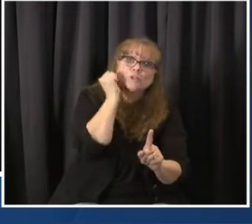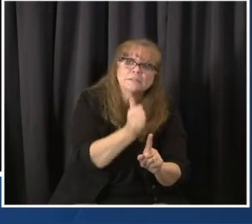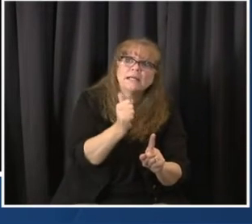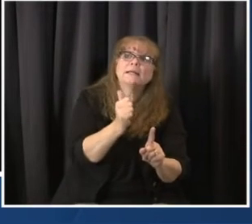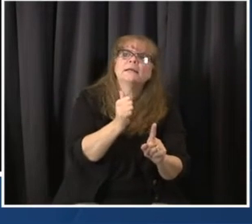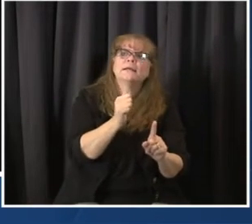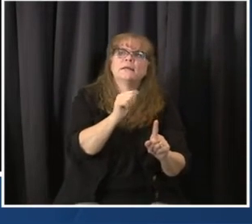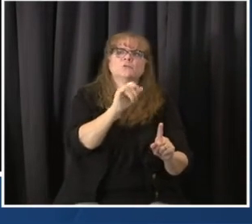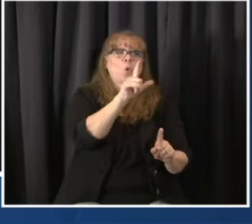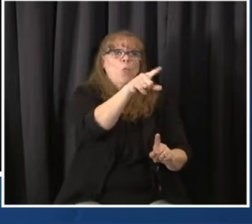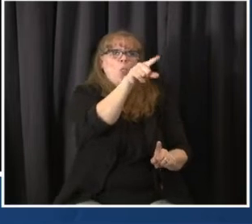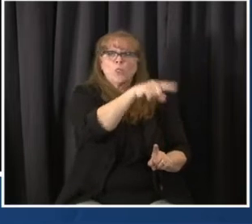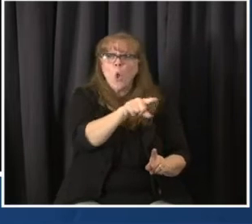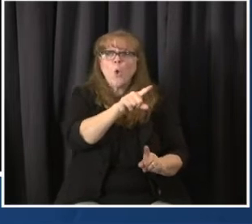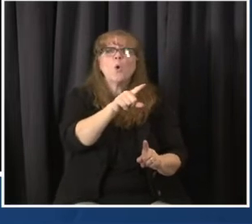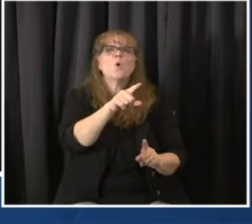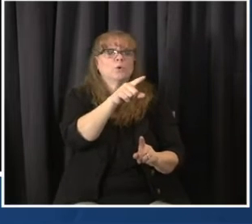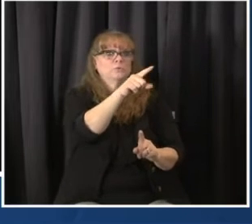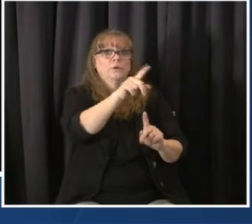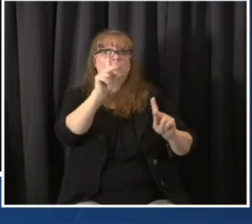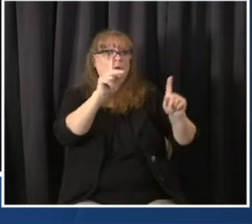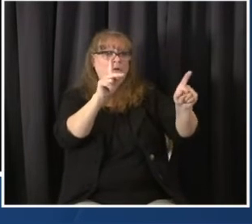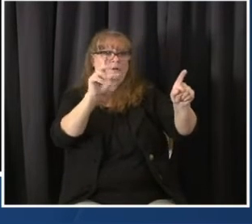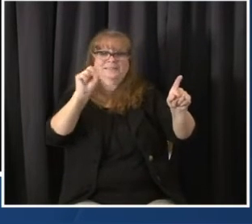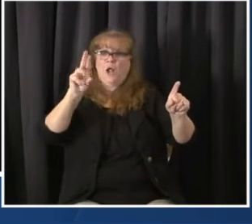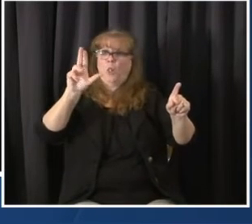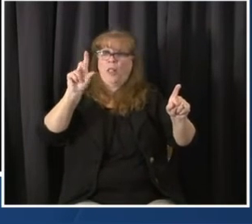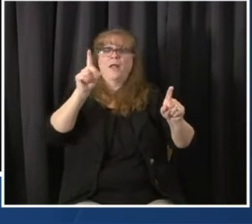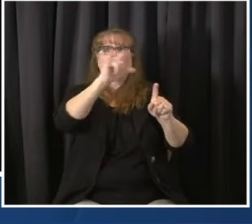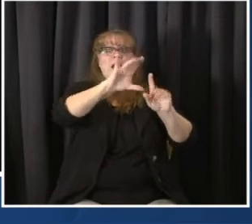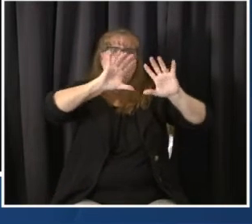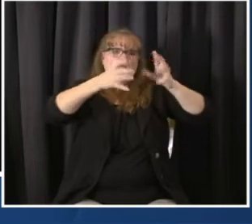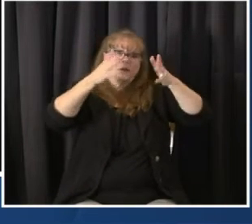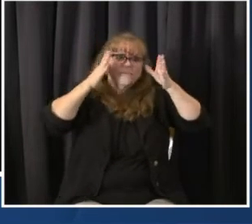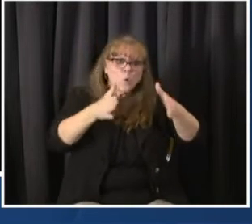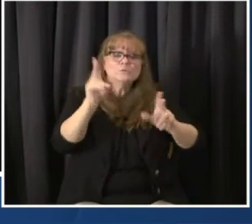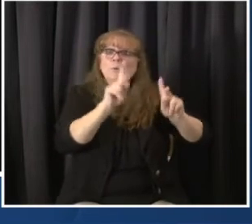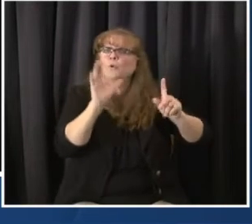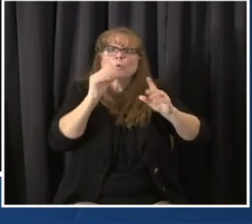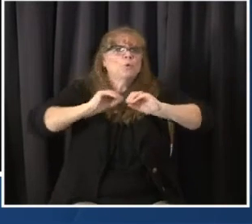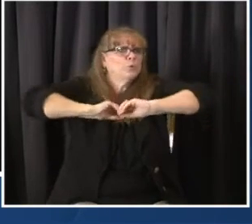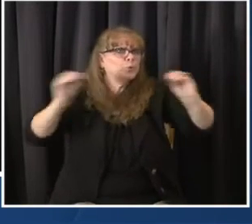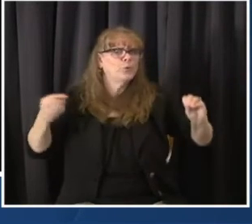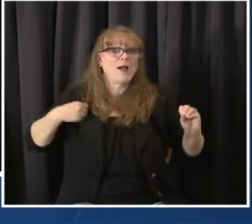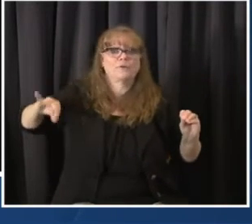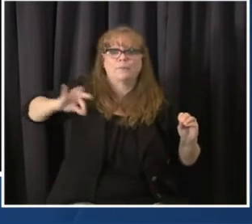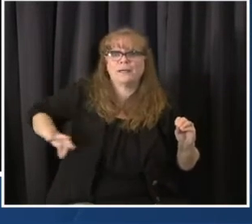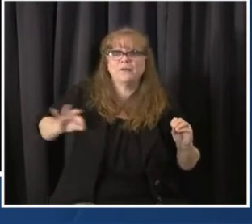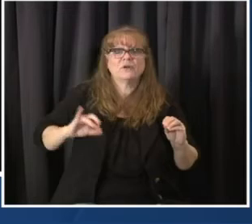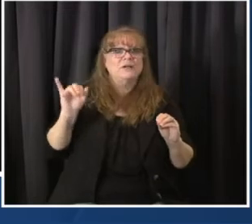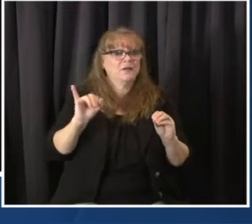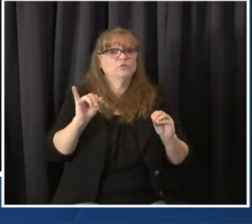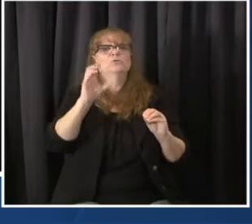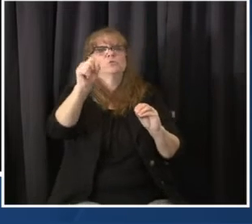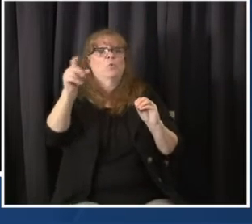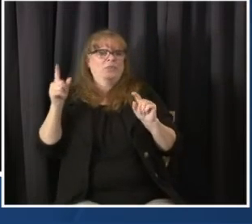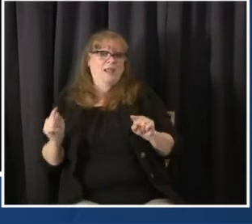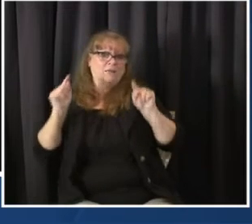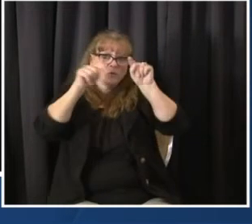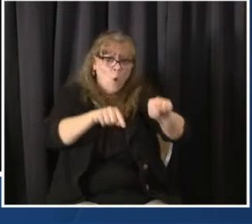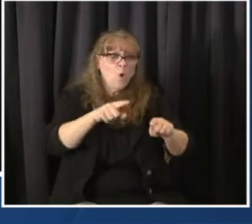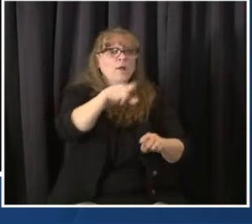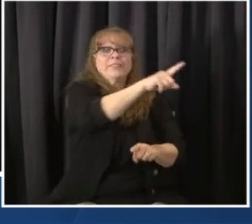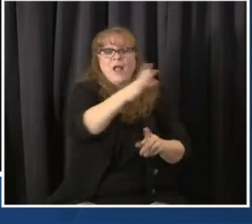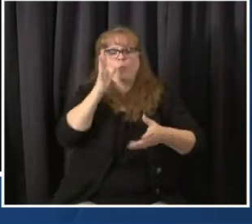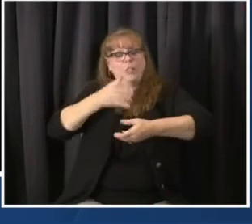And they're really doing a great job in getting the vaccine out. And next week, they're going to be hosting a vaccination clinic in Aurora salute focuses on